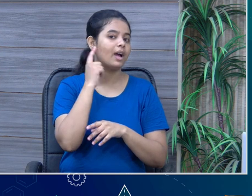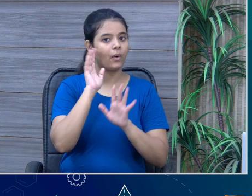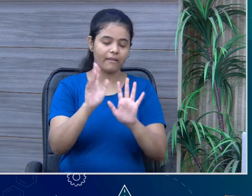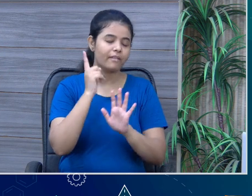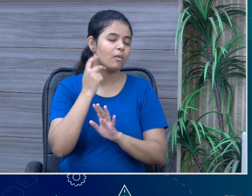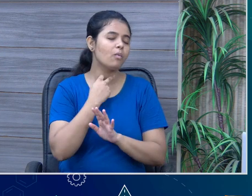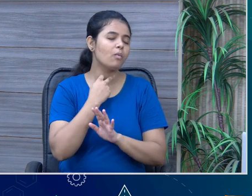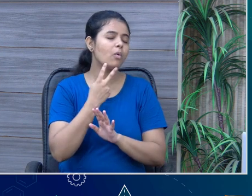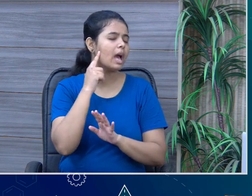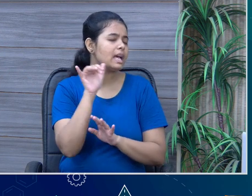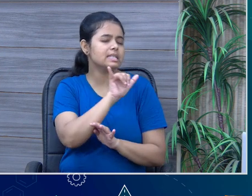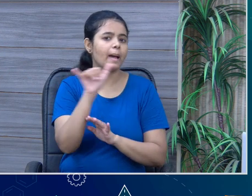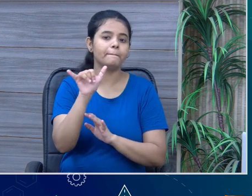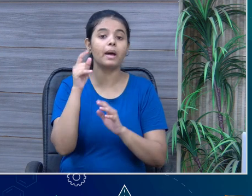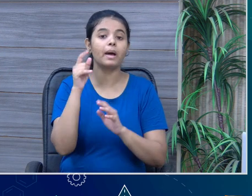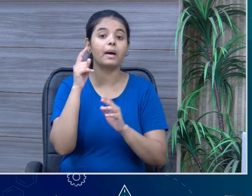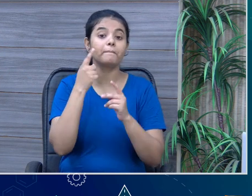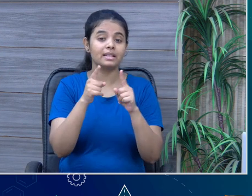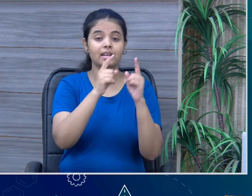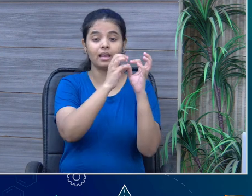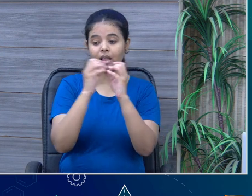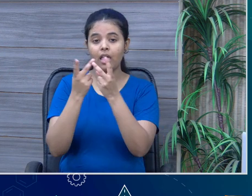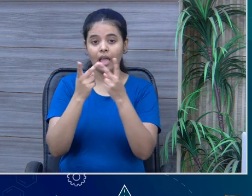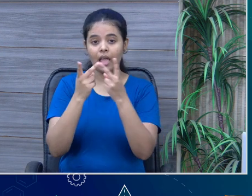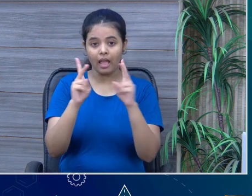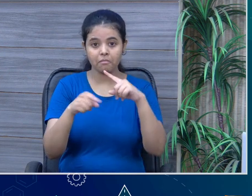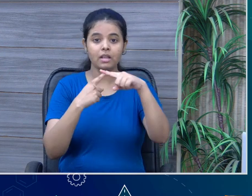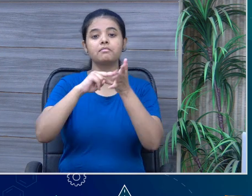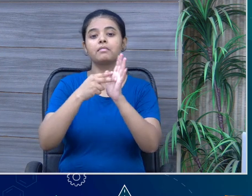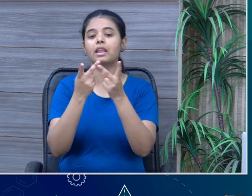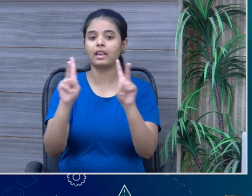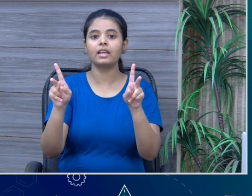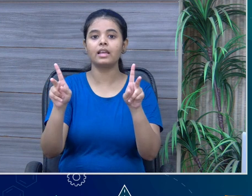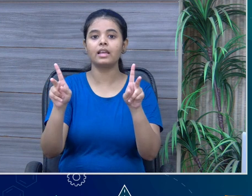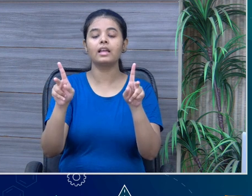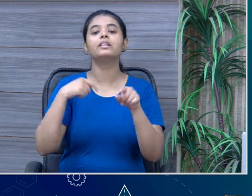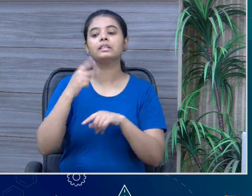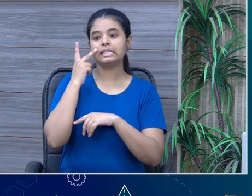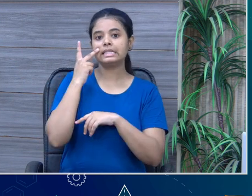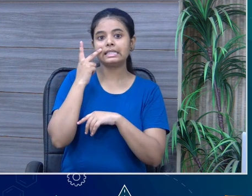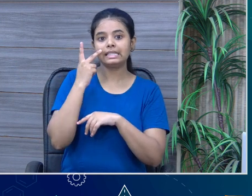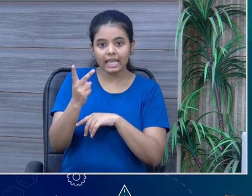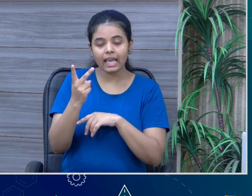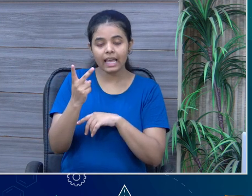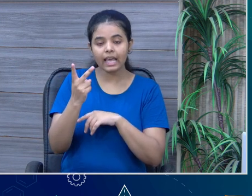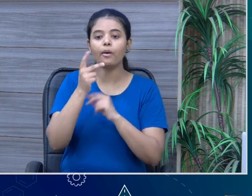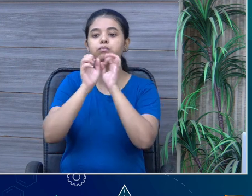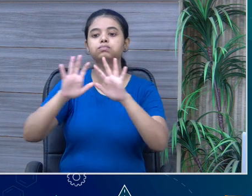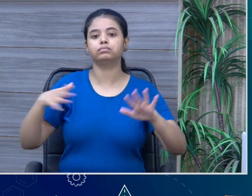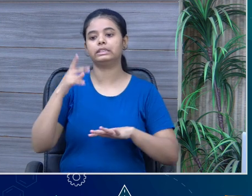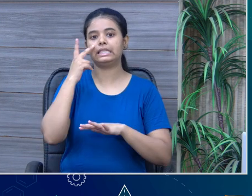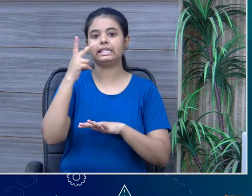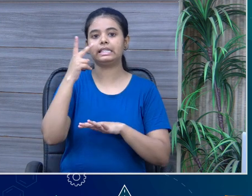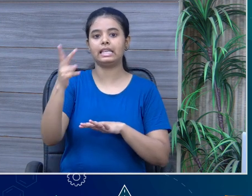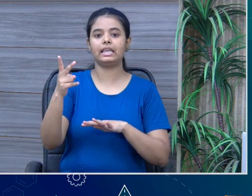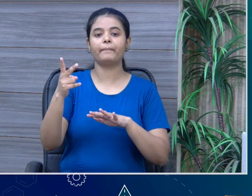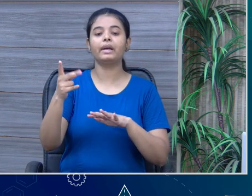the homophones but they have different meaning. But yes, we see a sea which we can call a beach which we see our eyes.